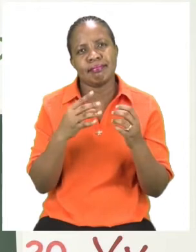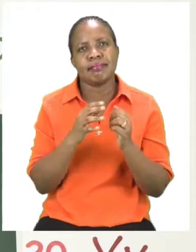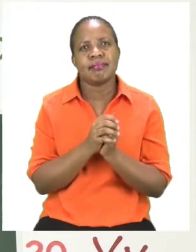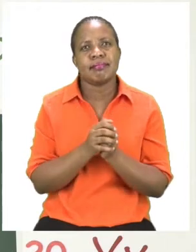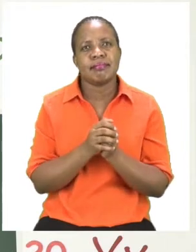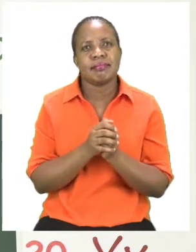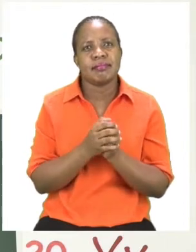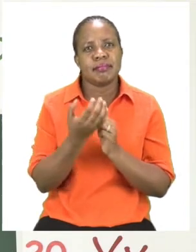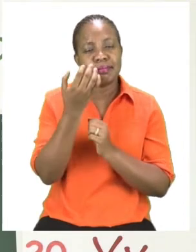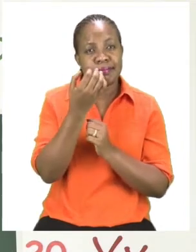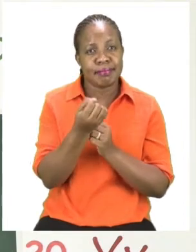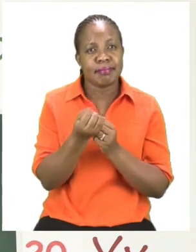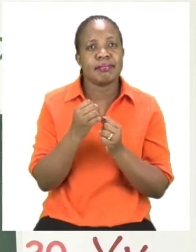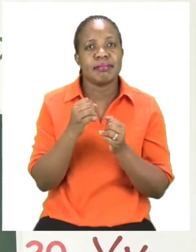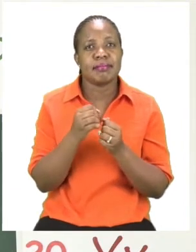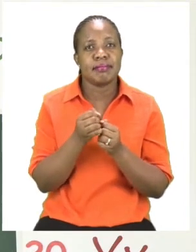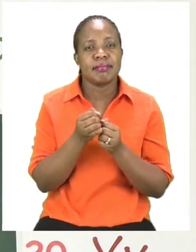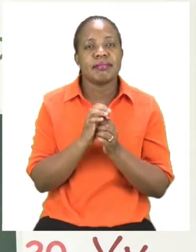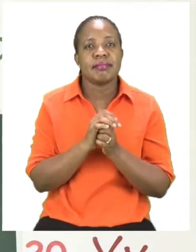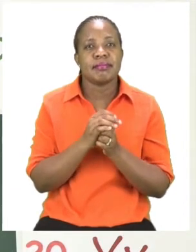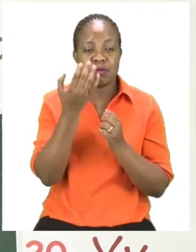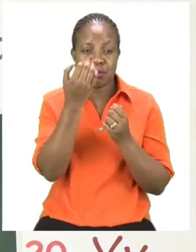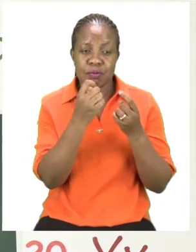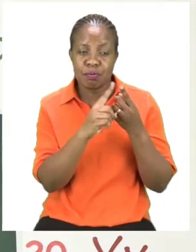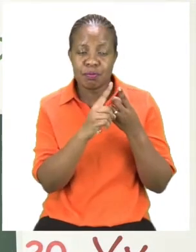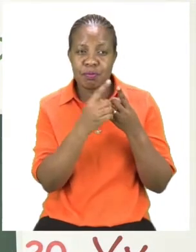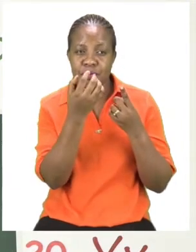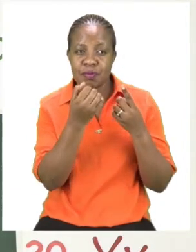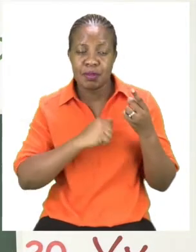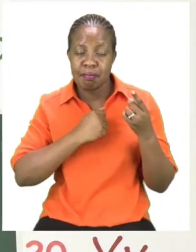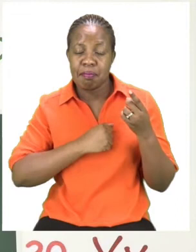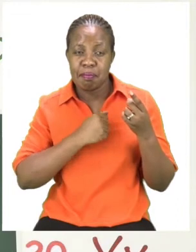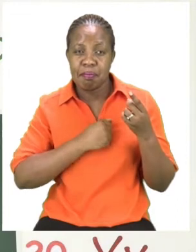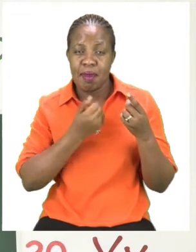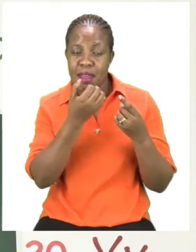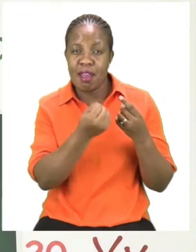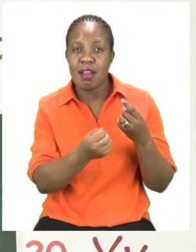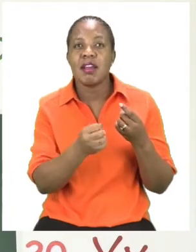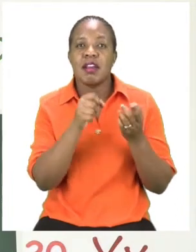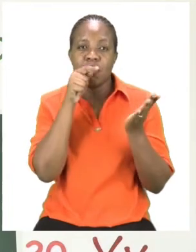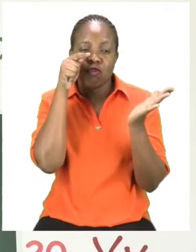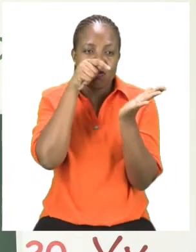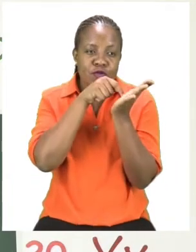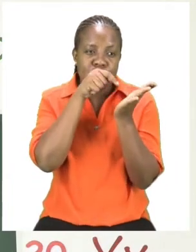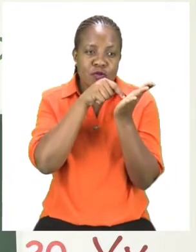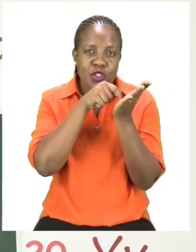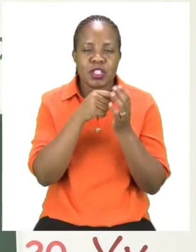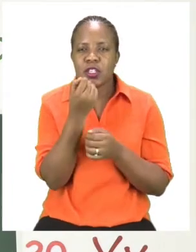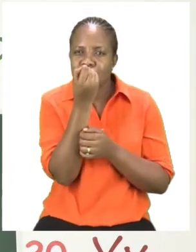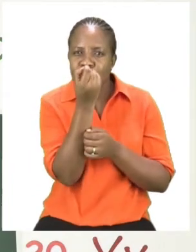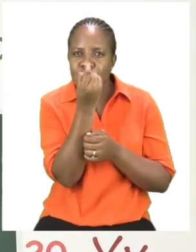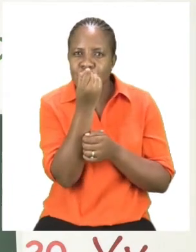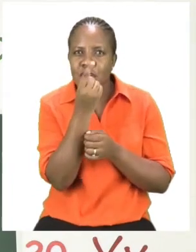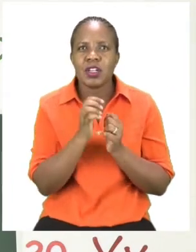I have today chicken and rice and butternut.